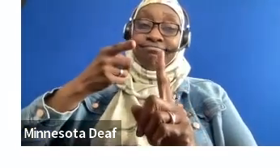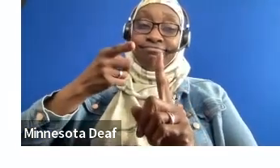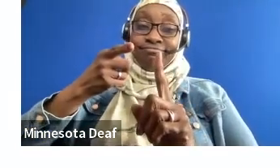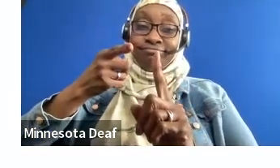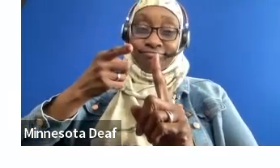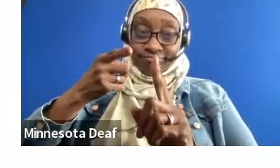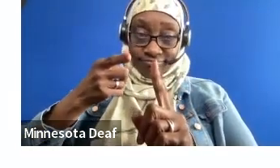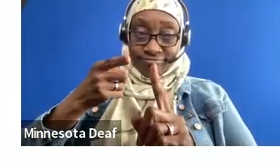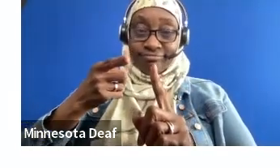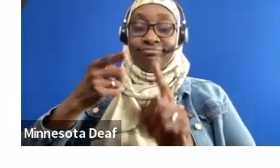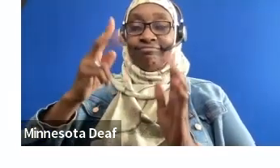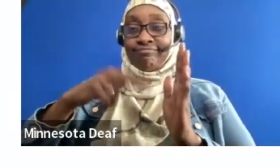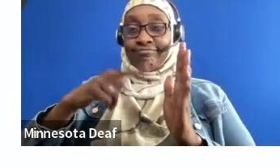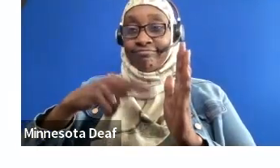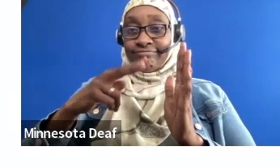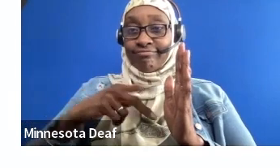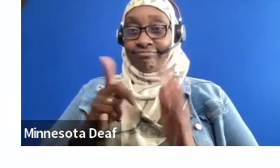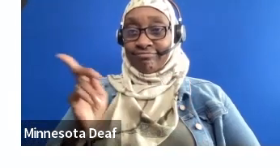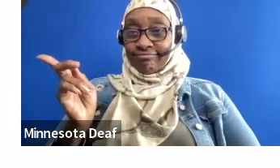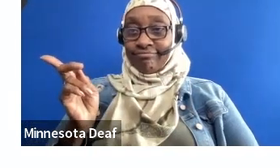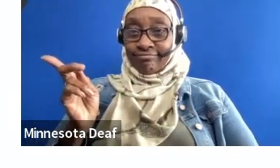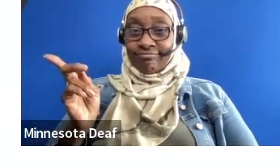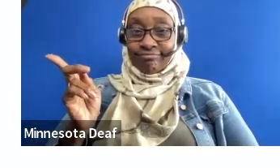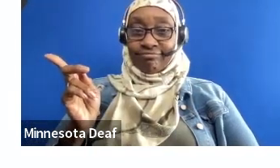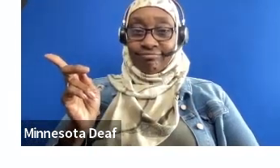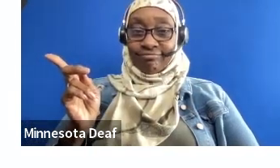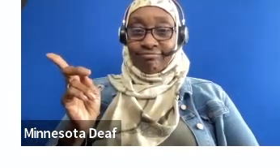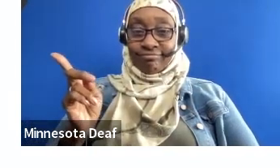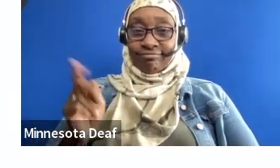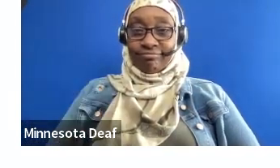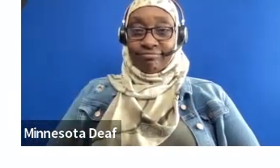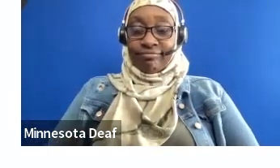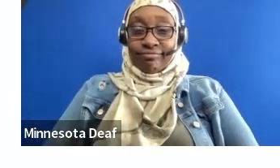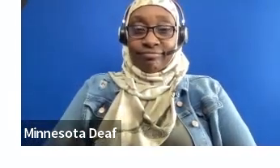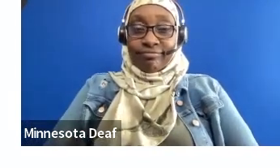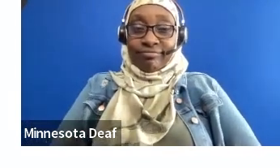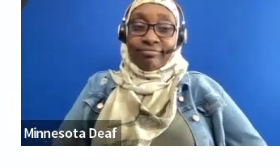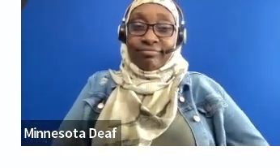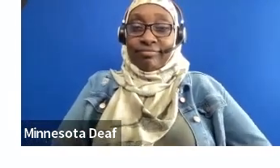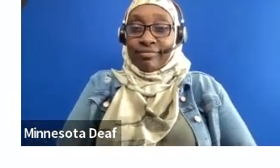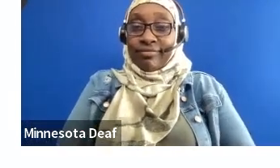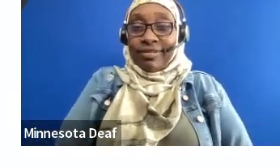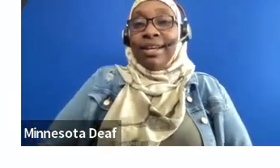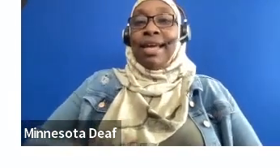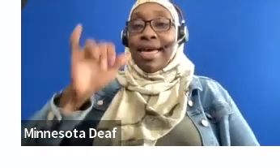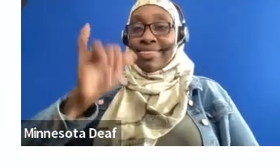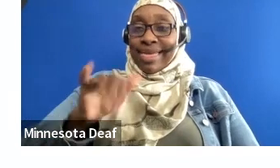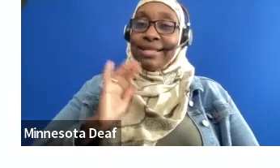lives filled with dignity, pride, and purpose. This is our mission statement. What does this mean? So